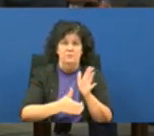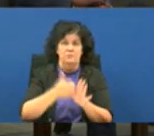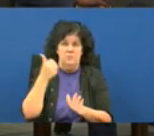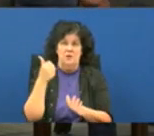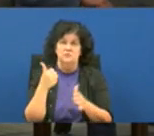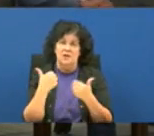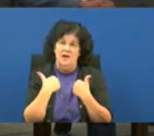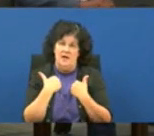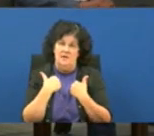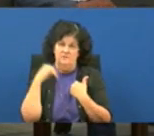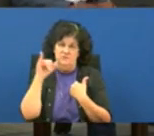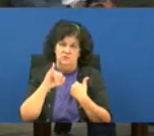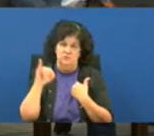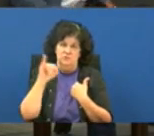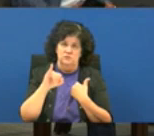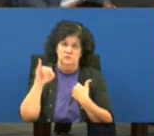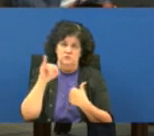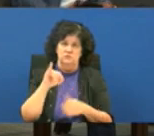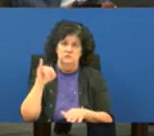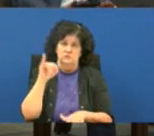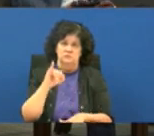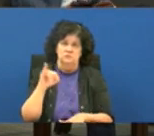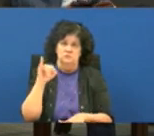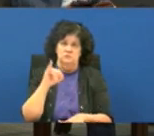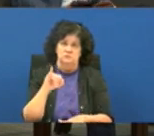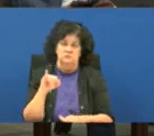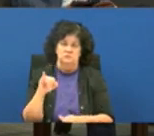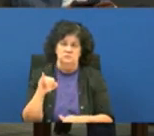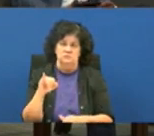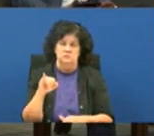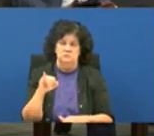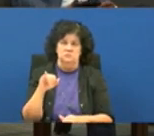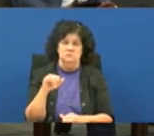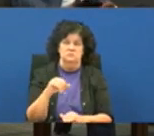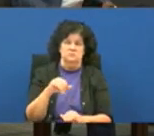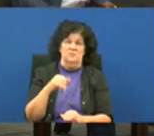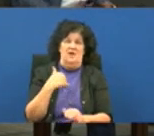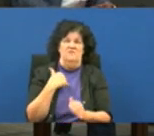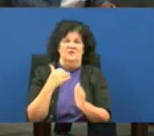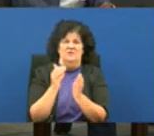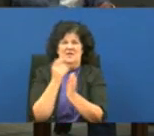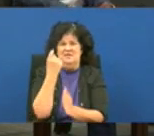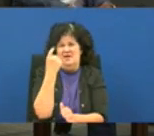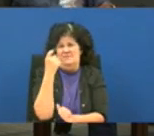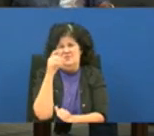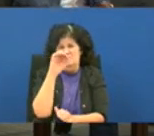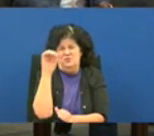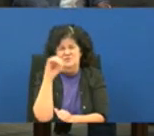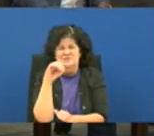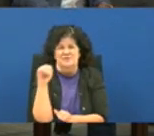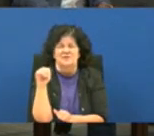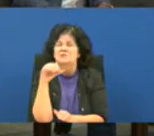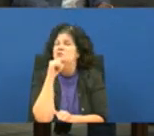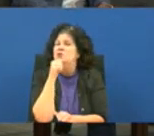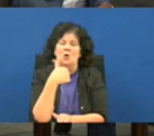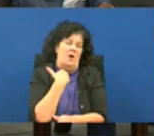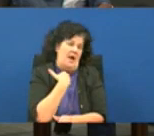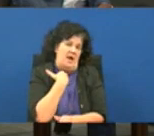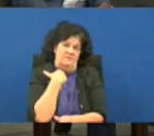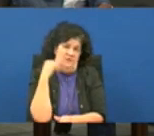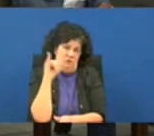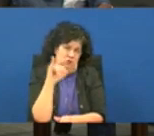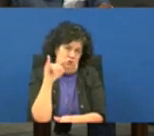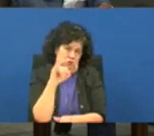of them do have insurance um there is a small pot there's a small i think 11 of those that do not have